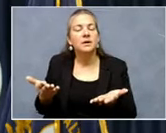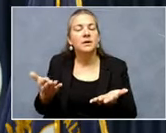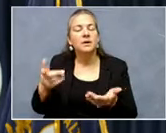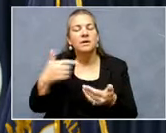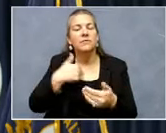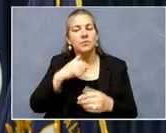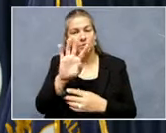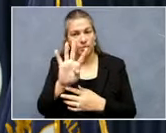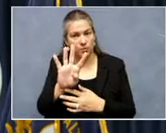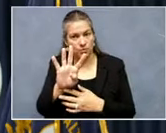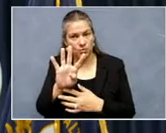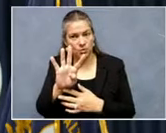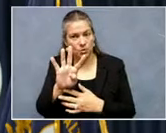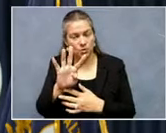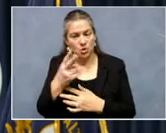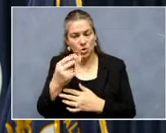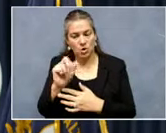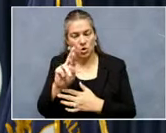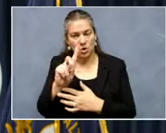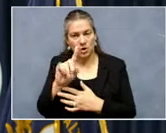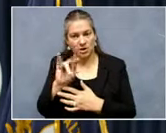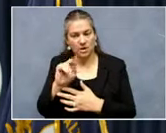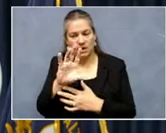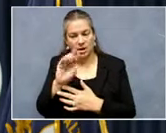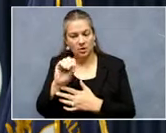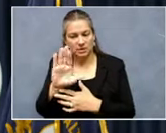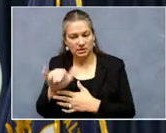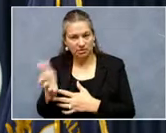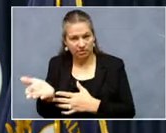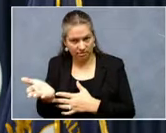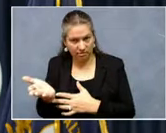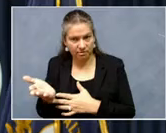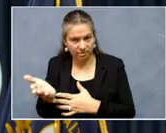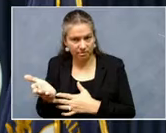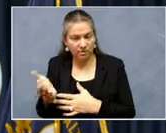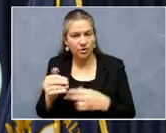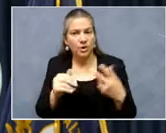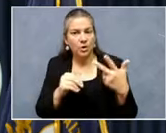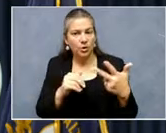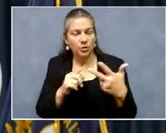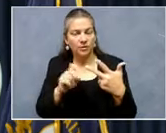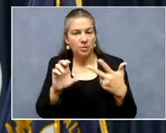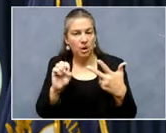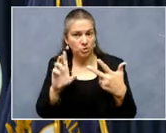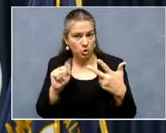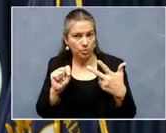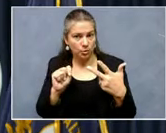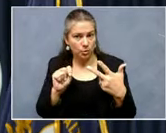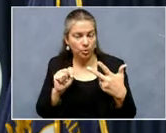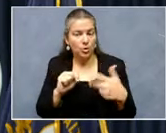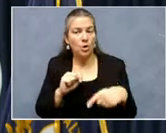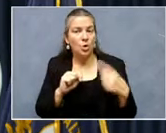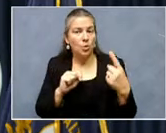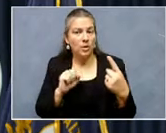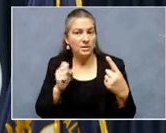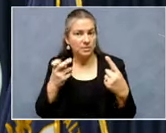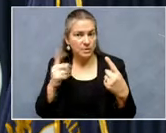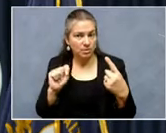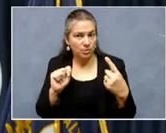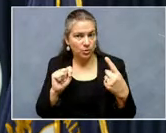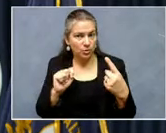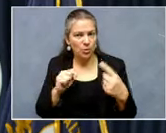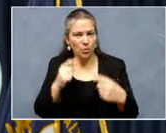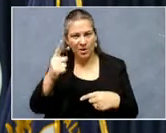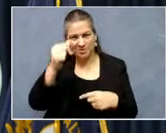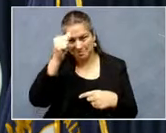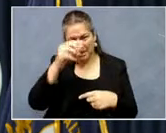Hardin County deaths, three from October, one from September, one man who was